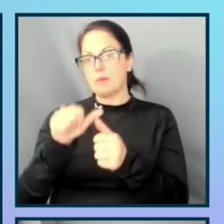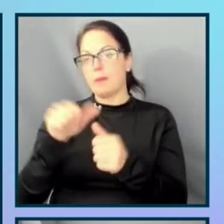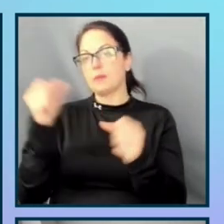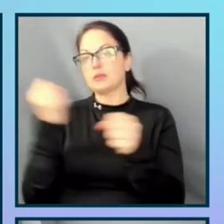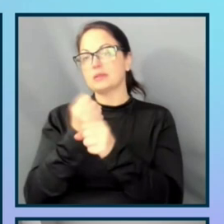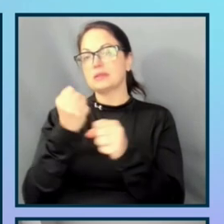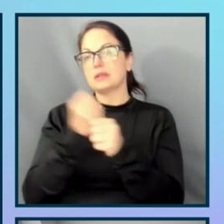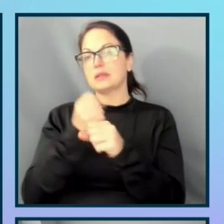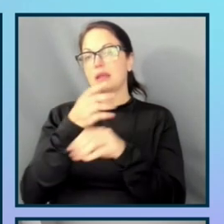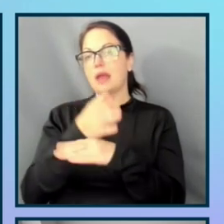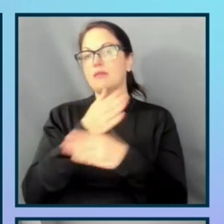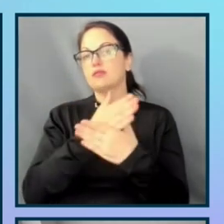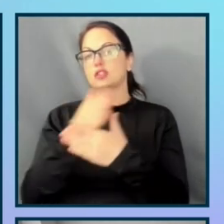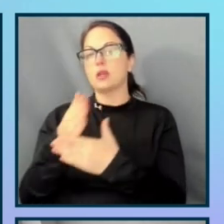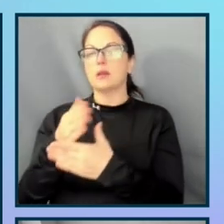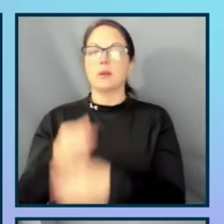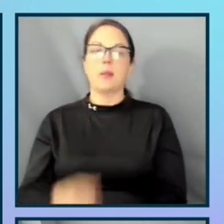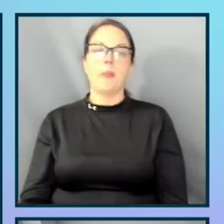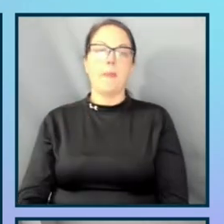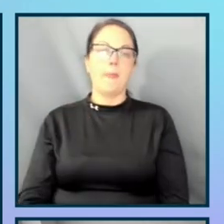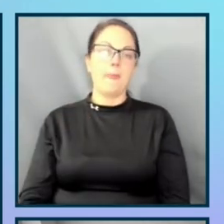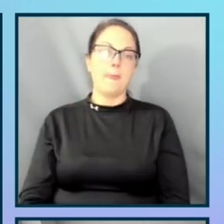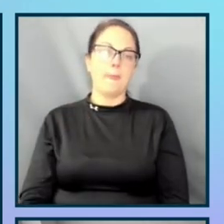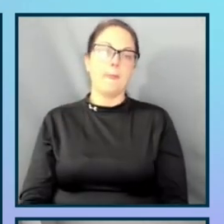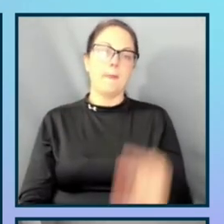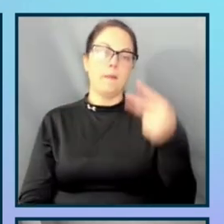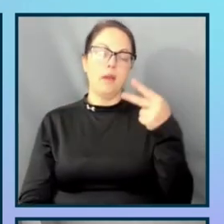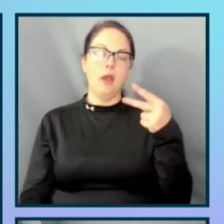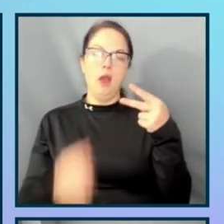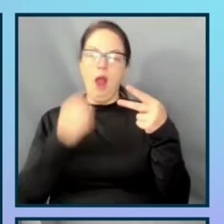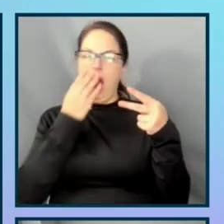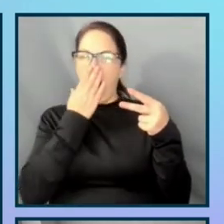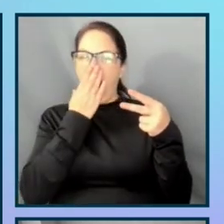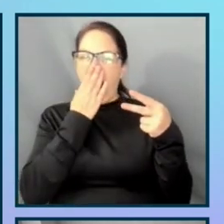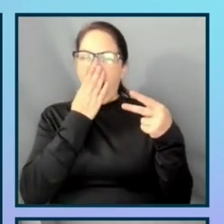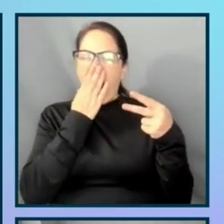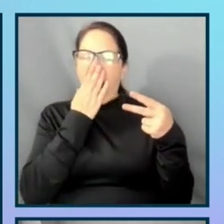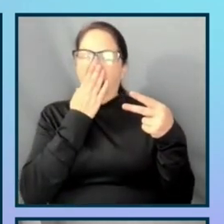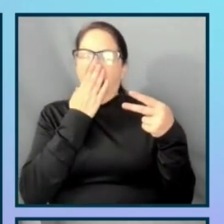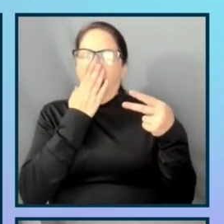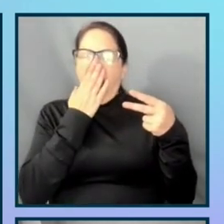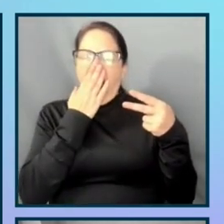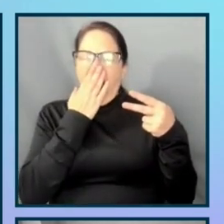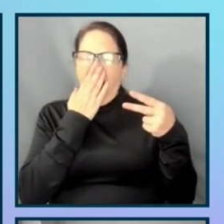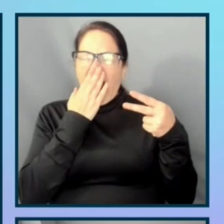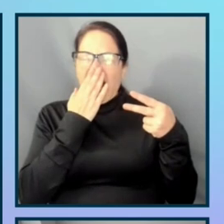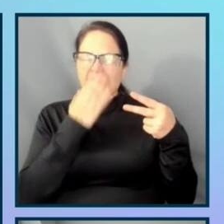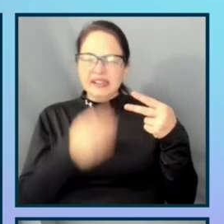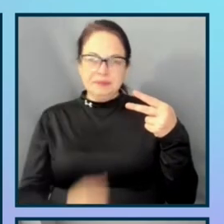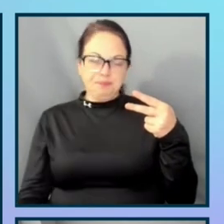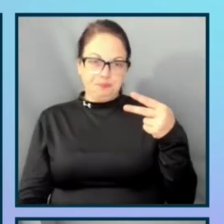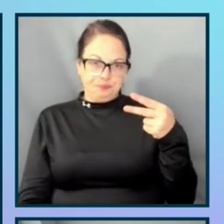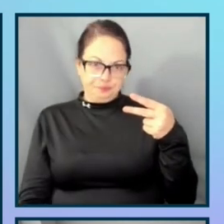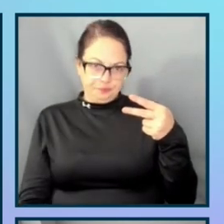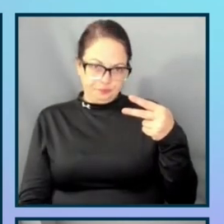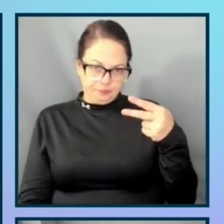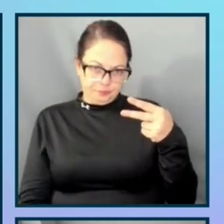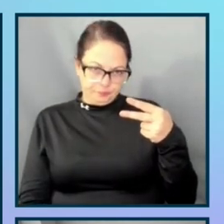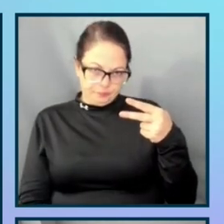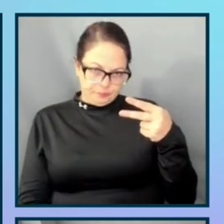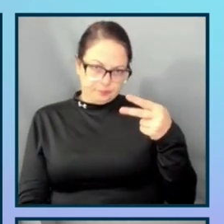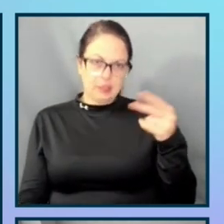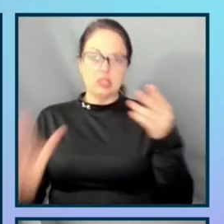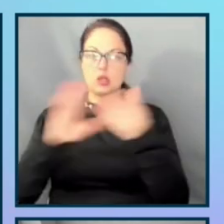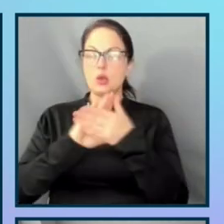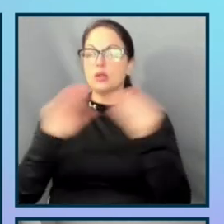Also, our average attention span is only eight seconds. So offer stories that will resonate with your different